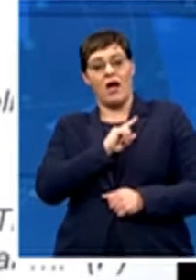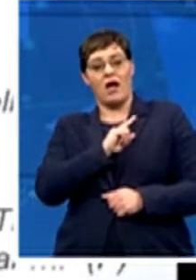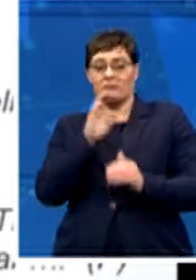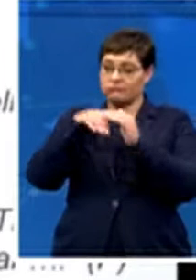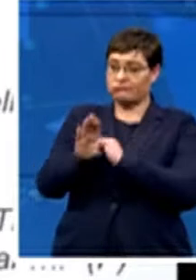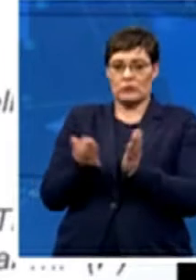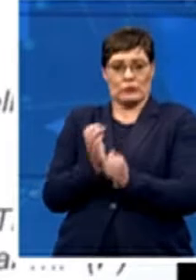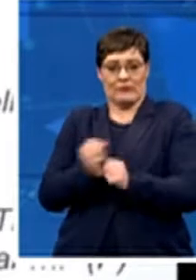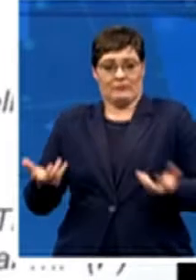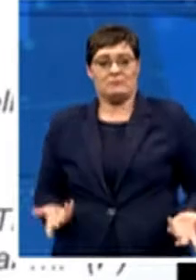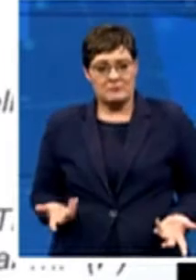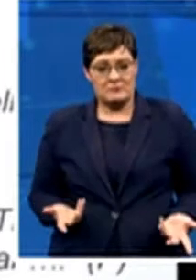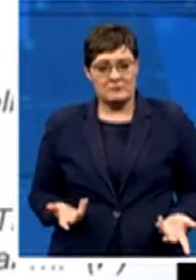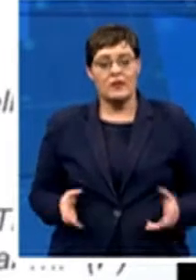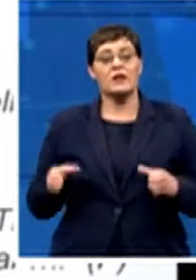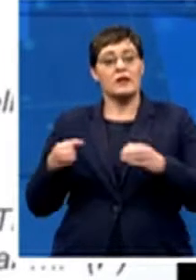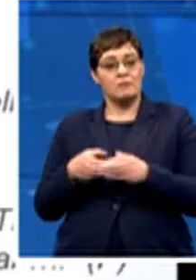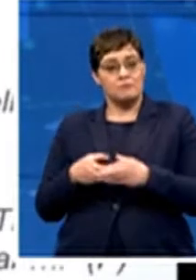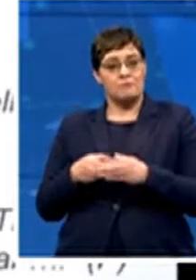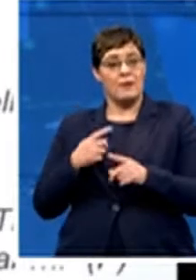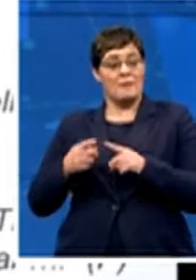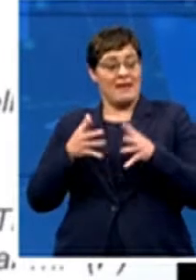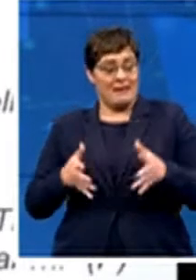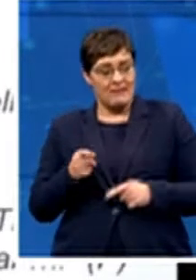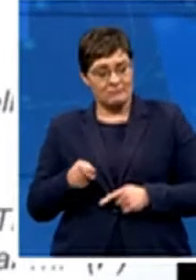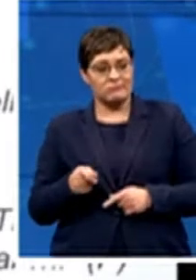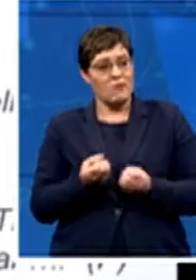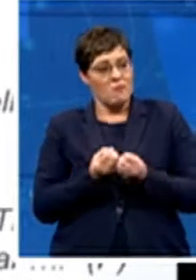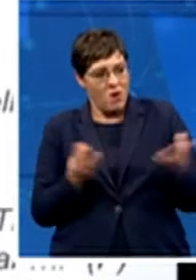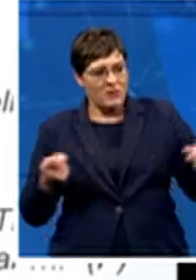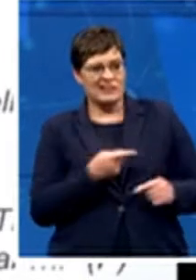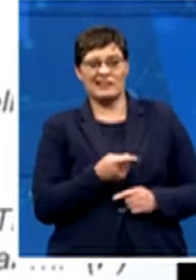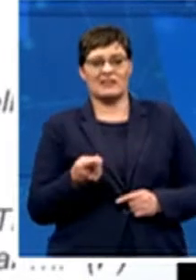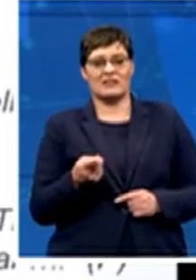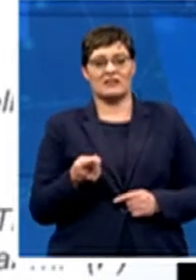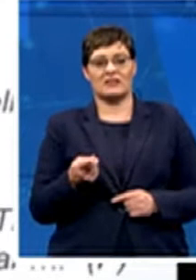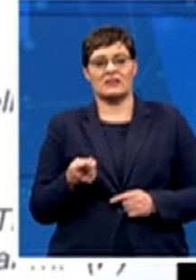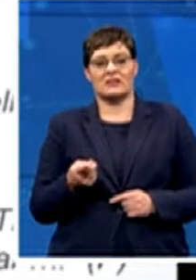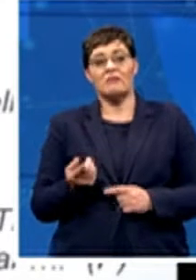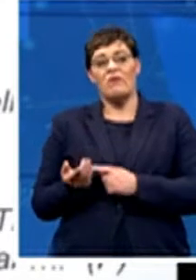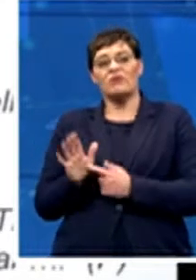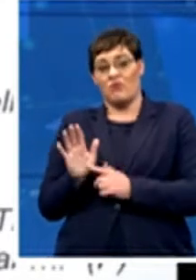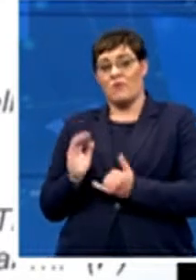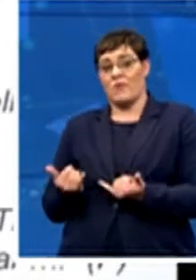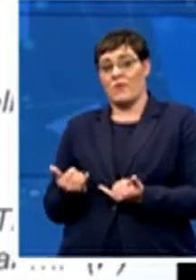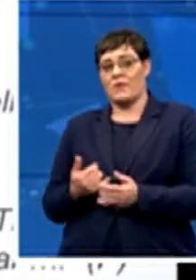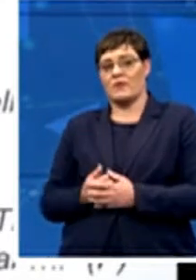up, the vast majority of them, and I'm going to show you that just now, they actually ended up going to